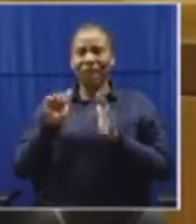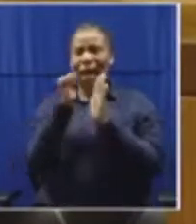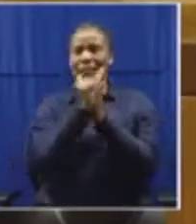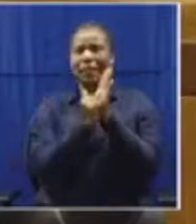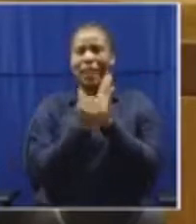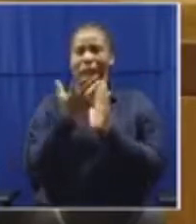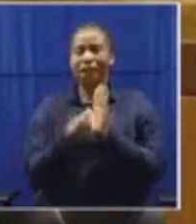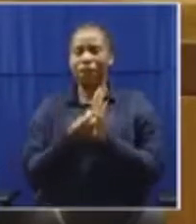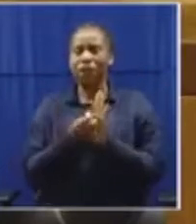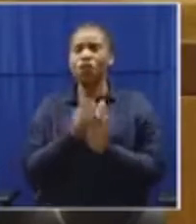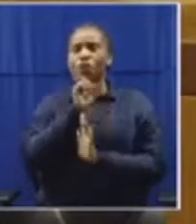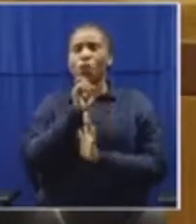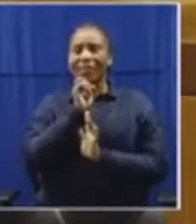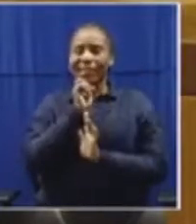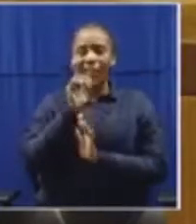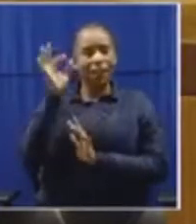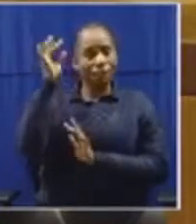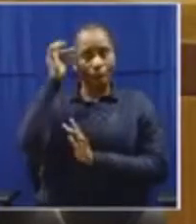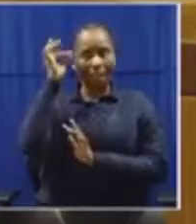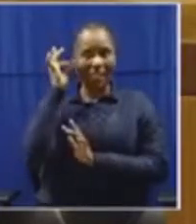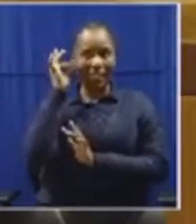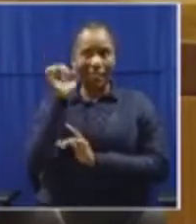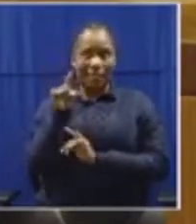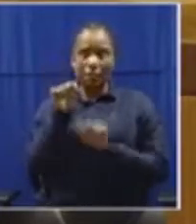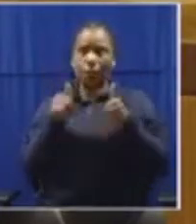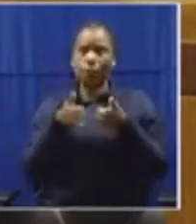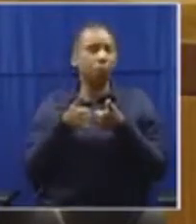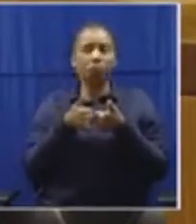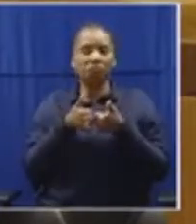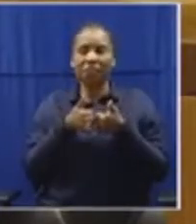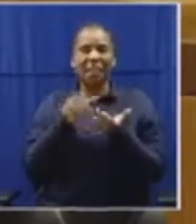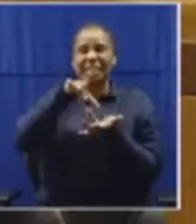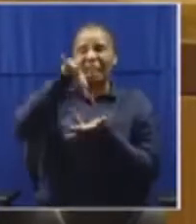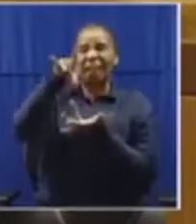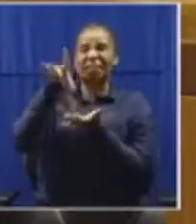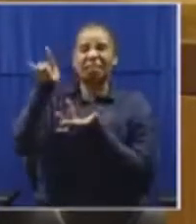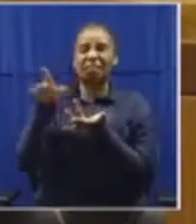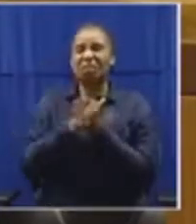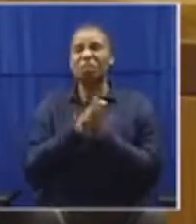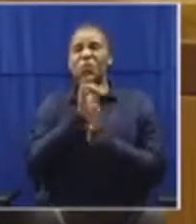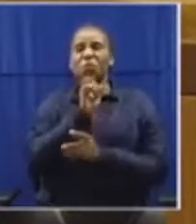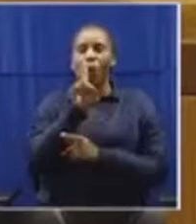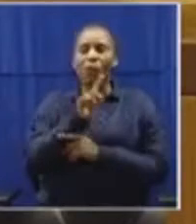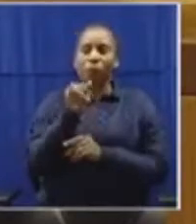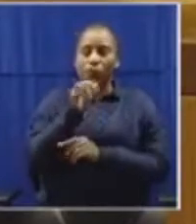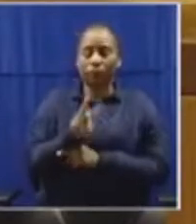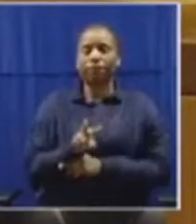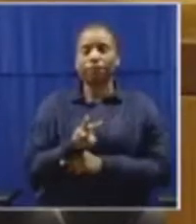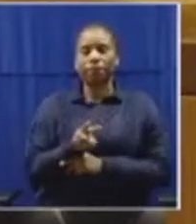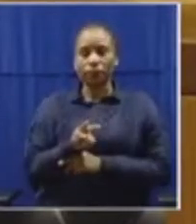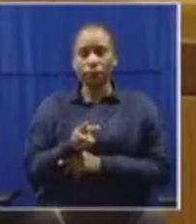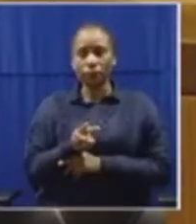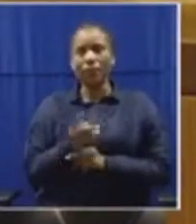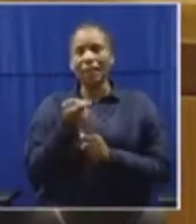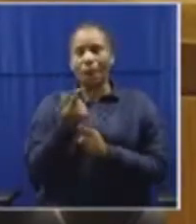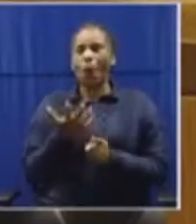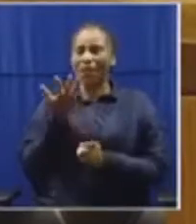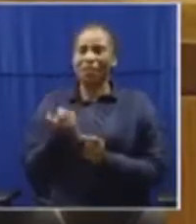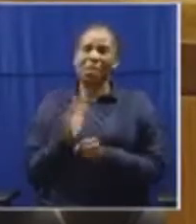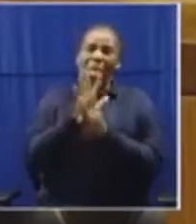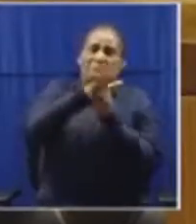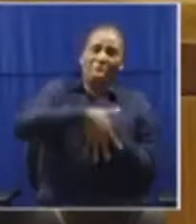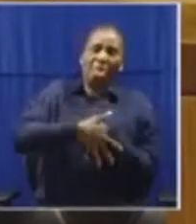to undermine the positive changes that have been brought about in our country since the 54th National